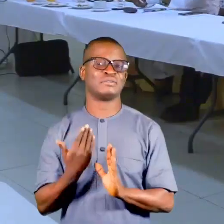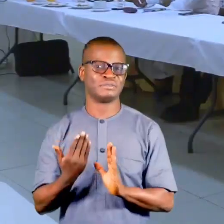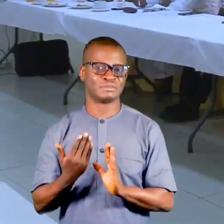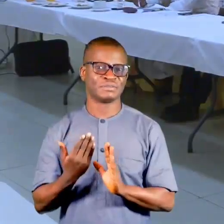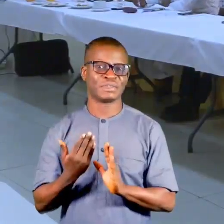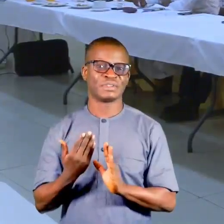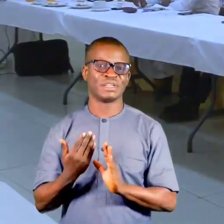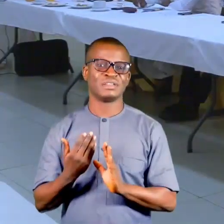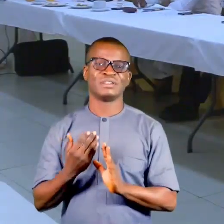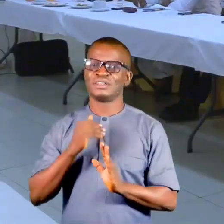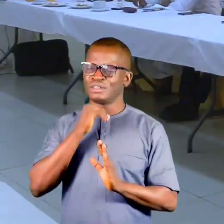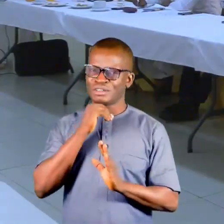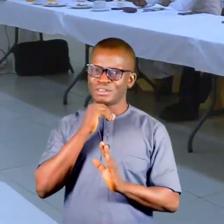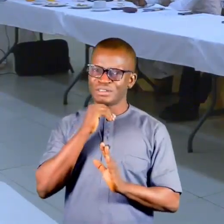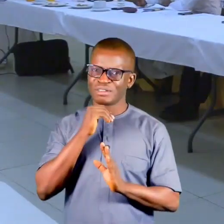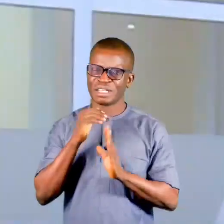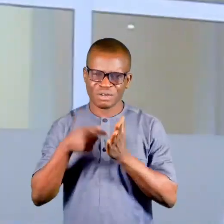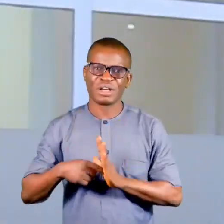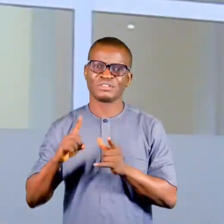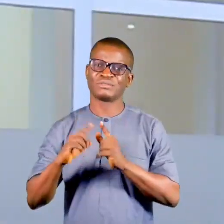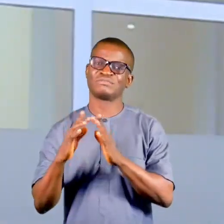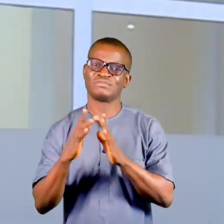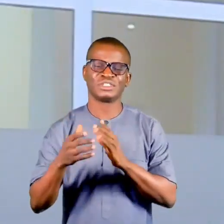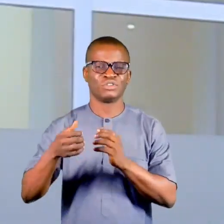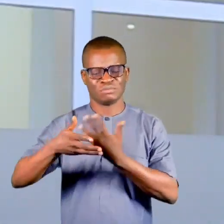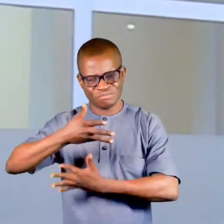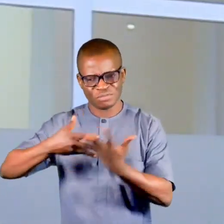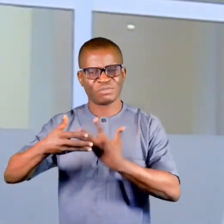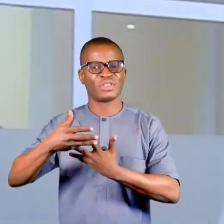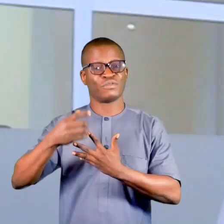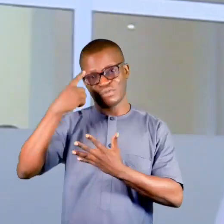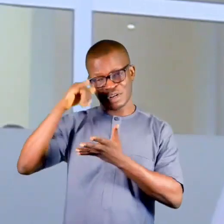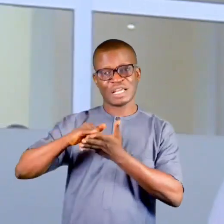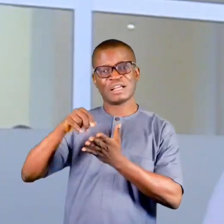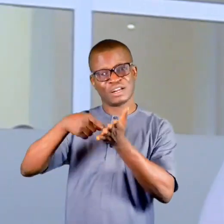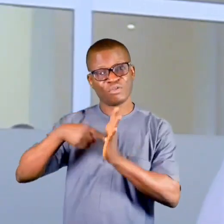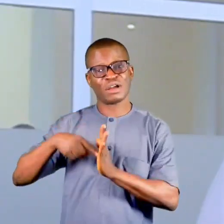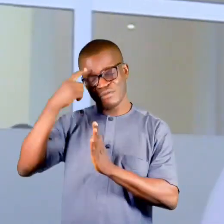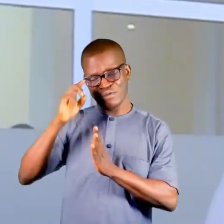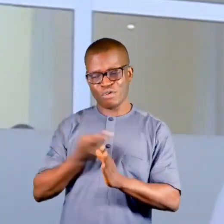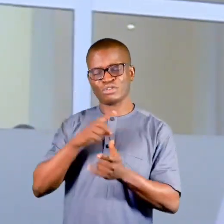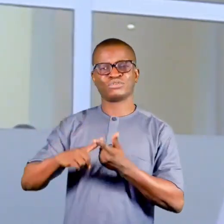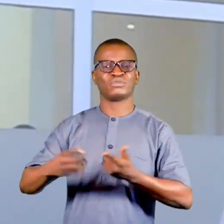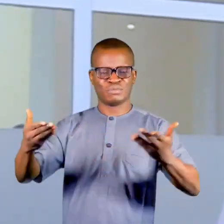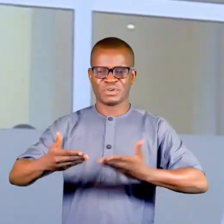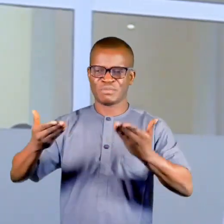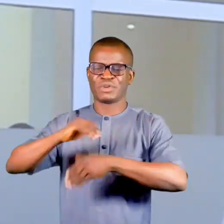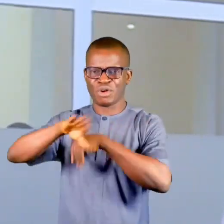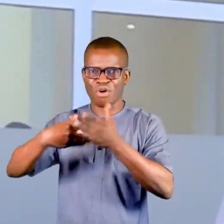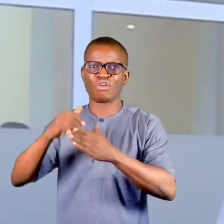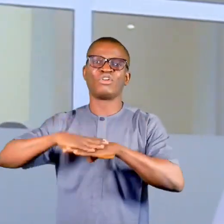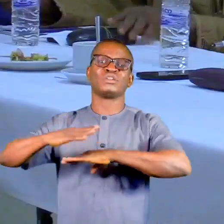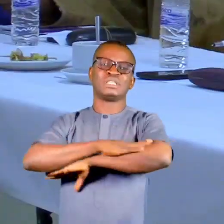so enormous. We cannot on our own be able to reach out to that extent. So that is a need for us to bring everyone